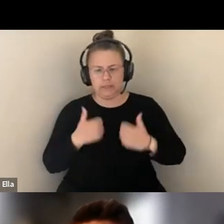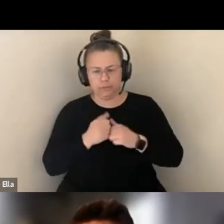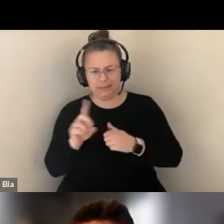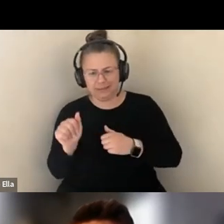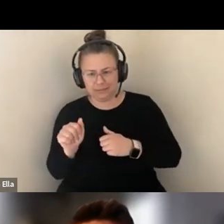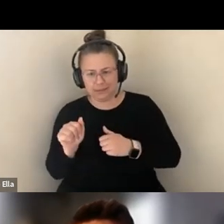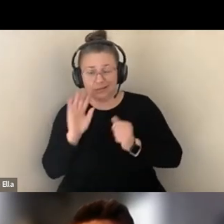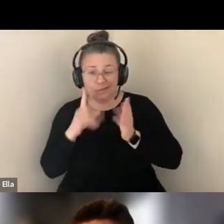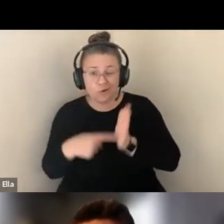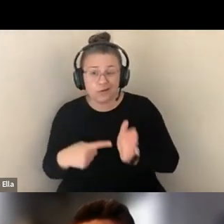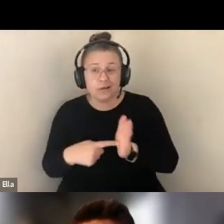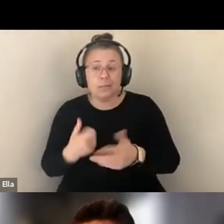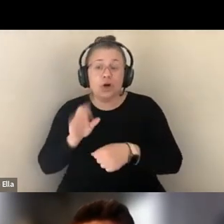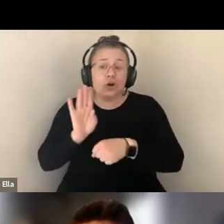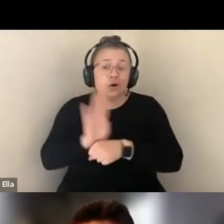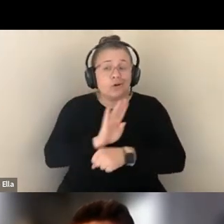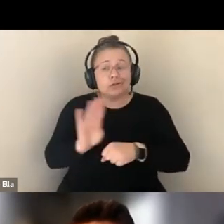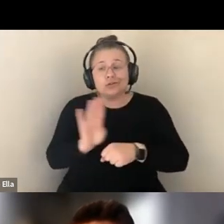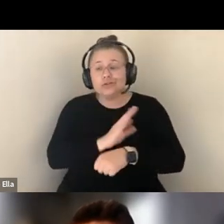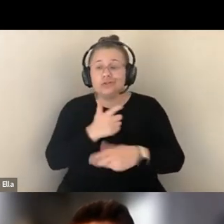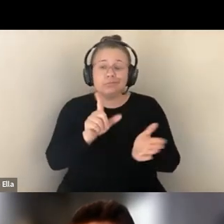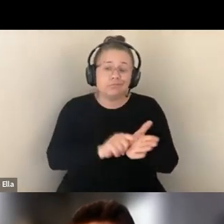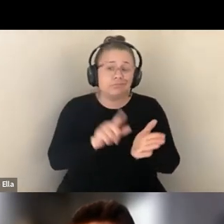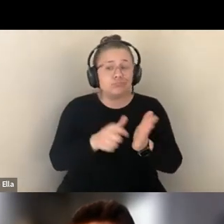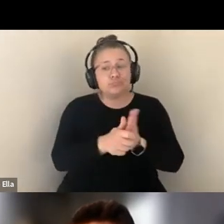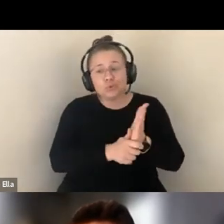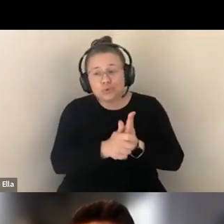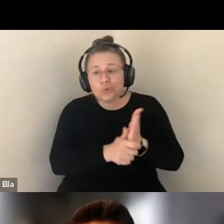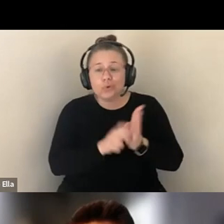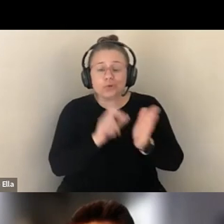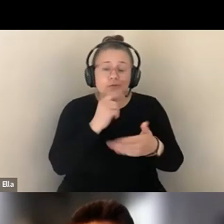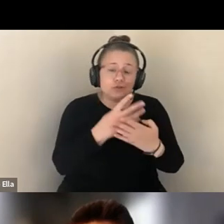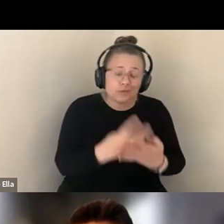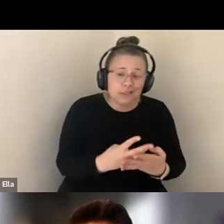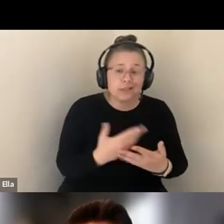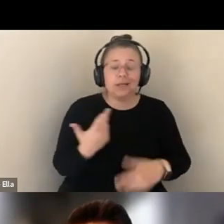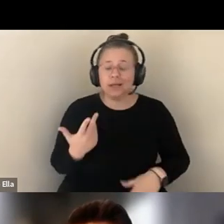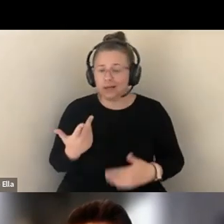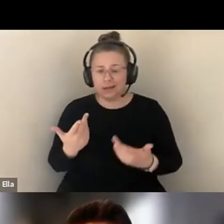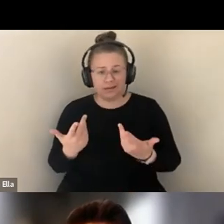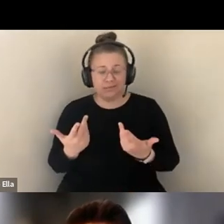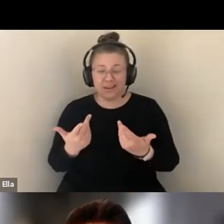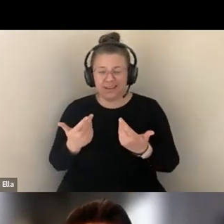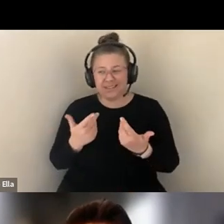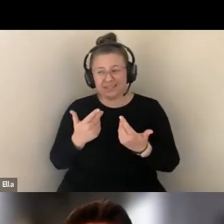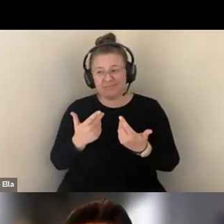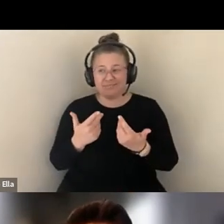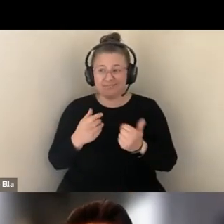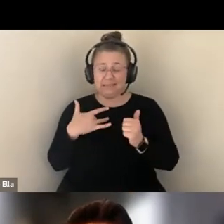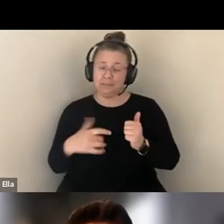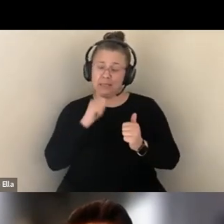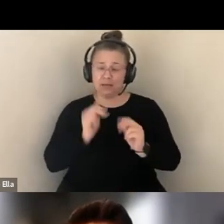ESPECIALLY COMMERCIALIZED SCREENING BROCHURES WHERE VERY SELECT AND NOT NECESSARILY ALL THAT INFORMATIVE SET OF INFORMATION IS